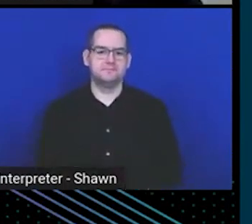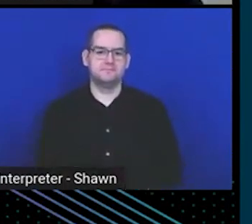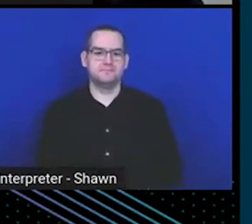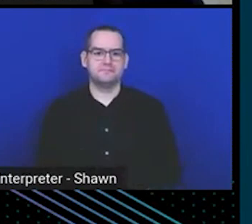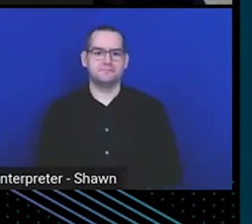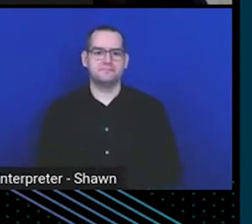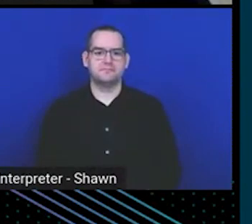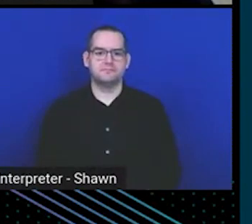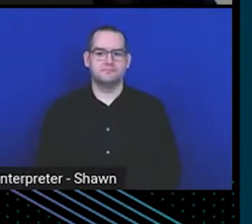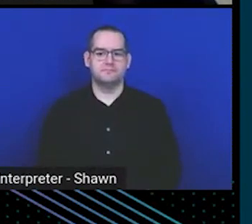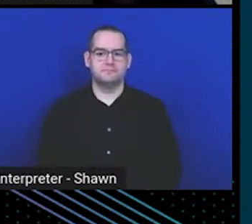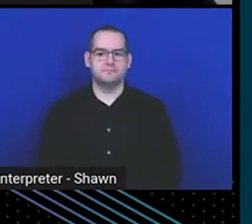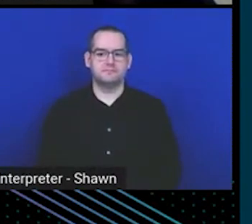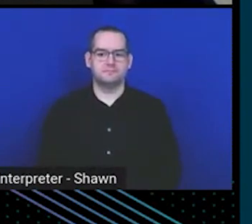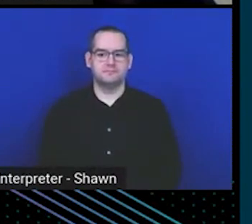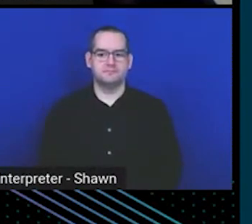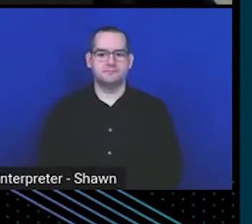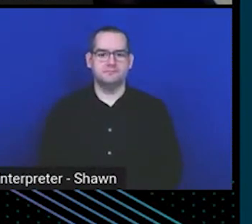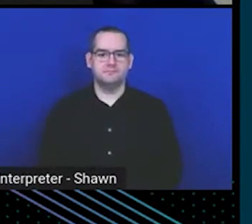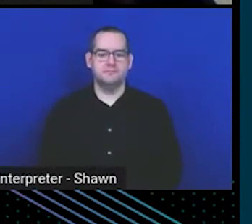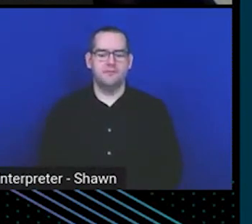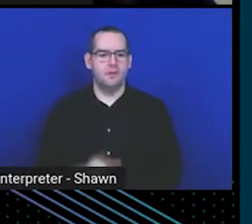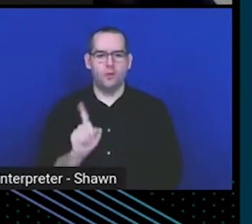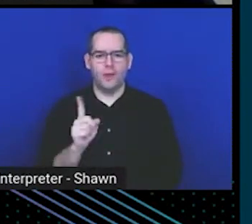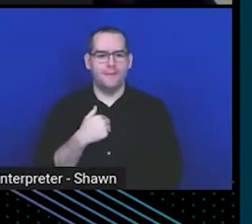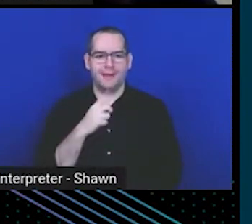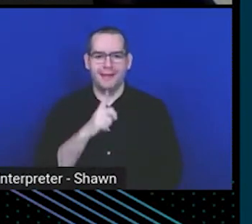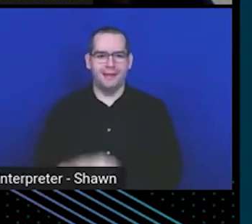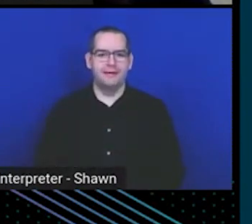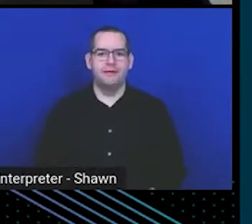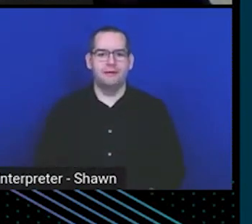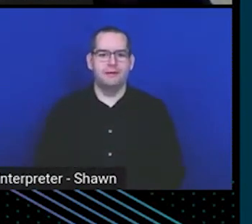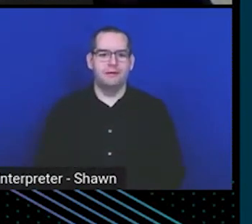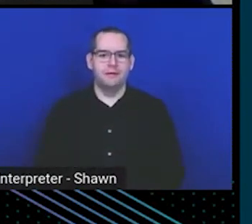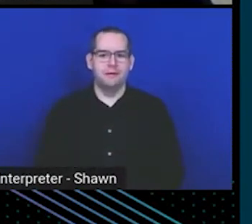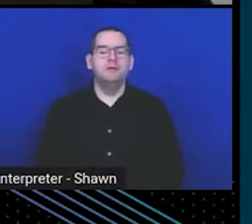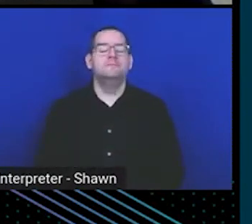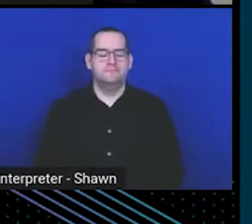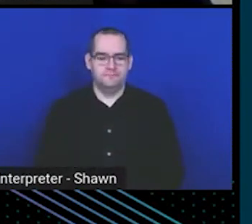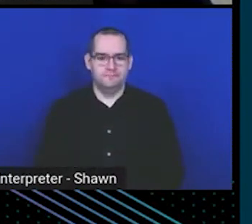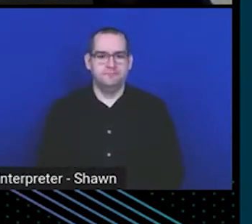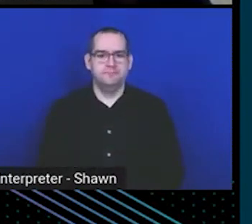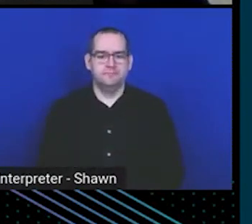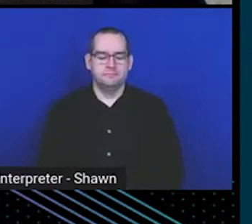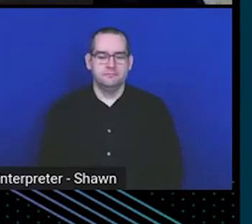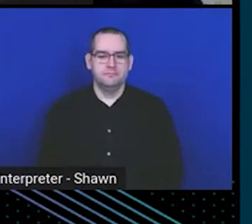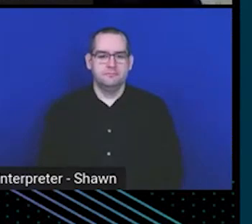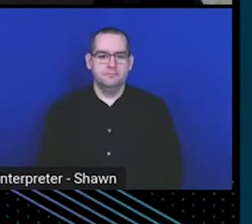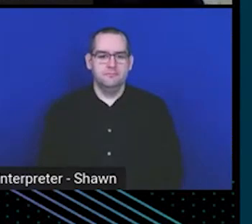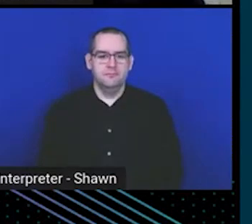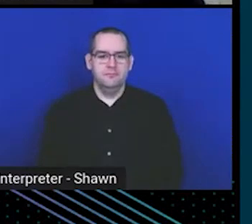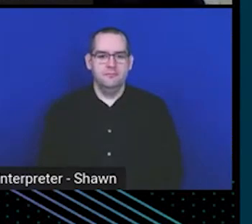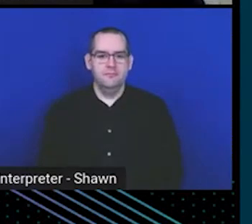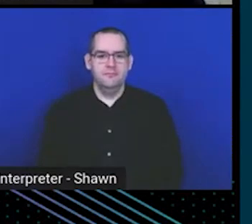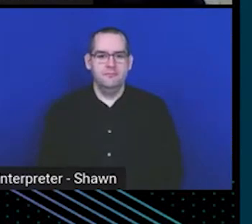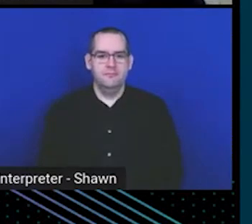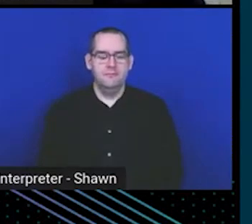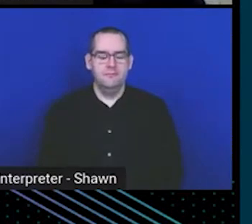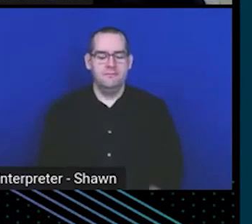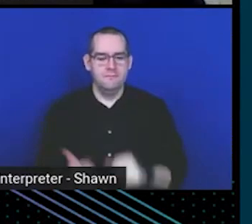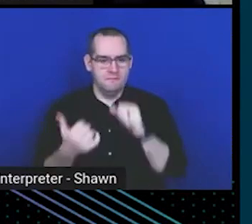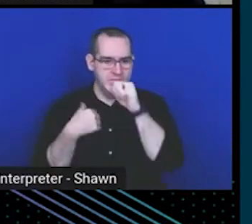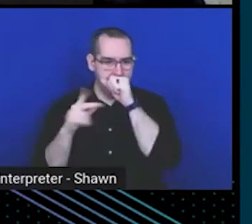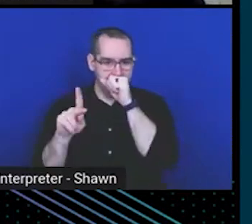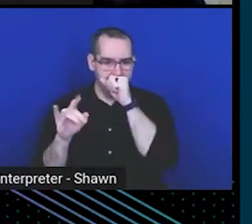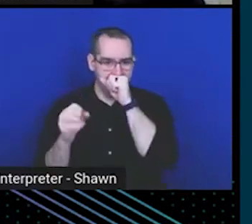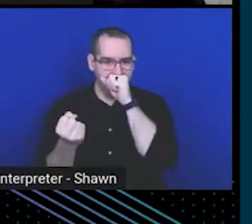Let's just see what, where am I at? Okay, cool. So on my Kubernetes cluster, number of